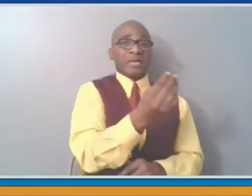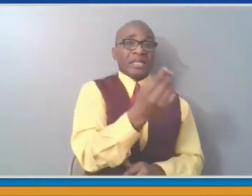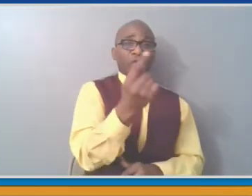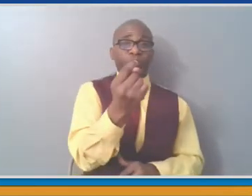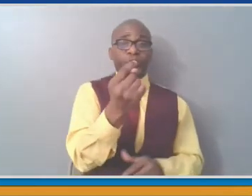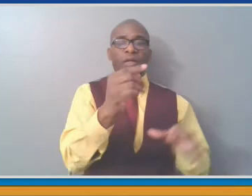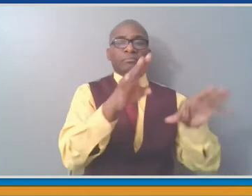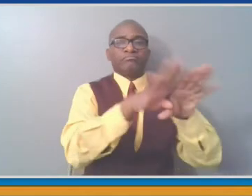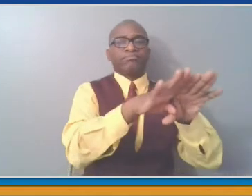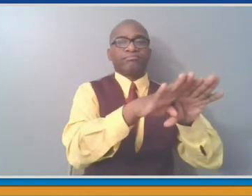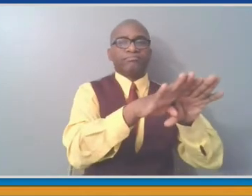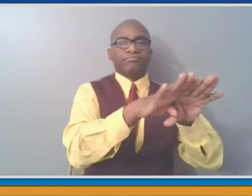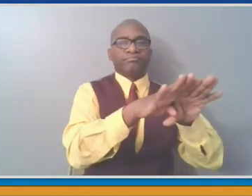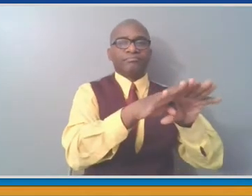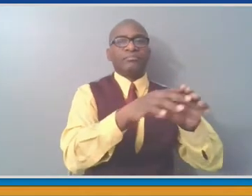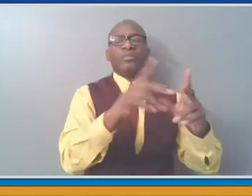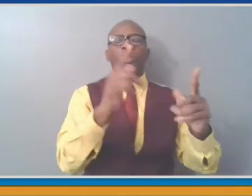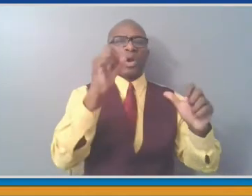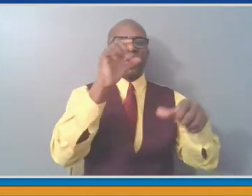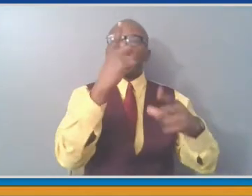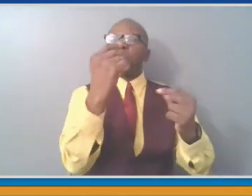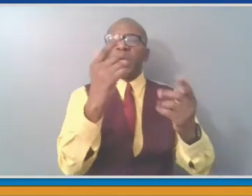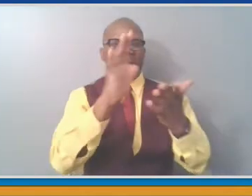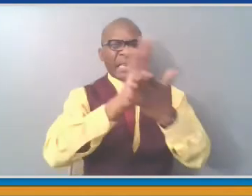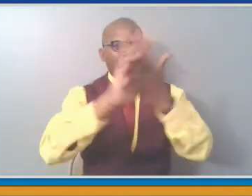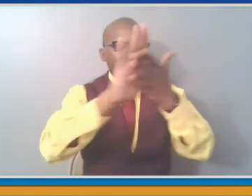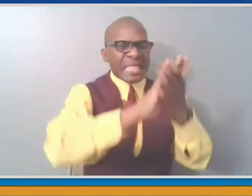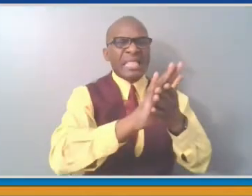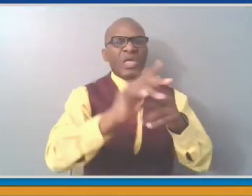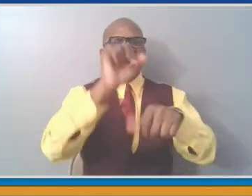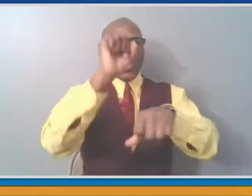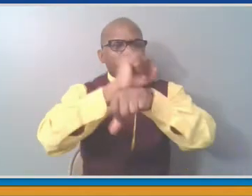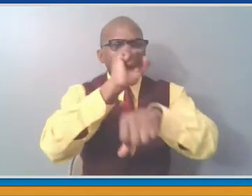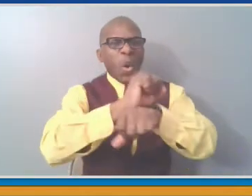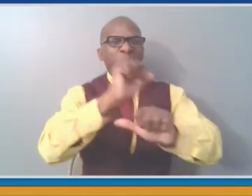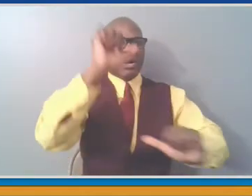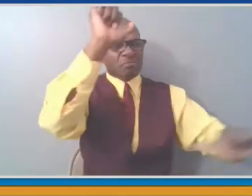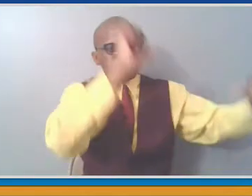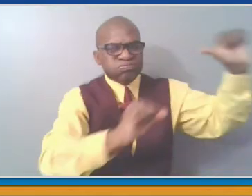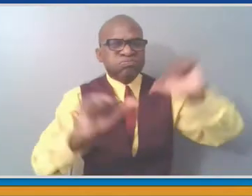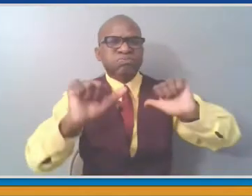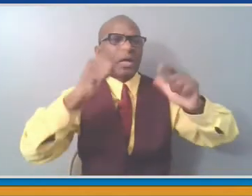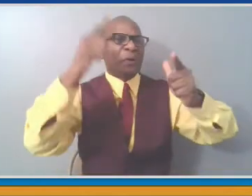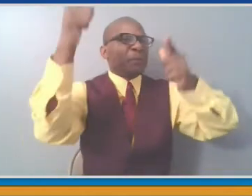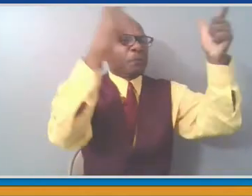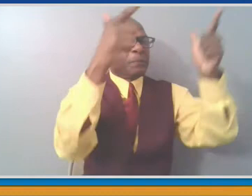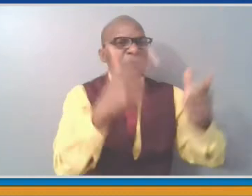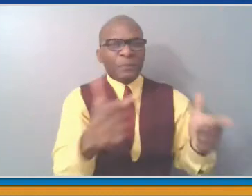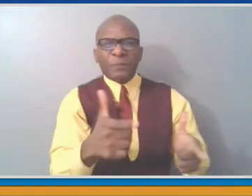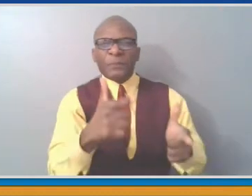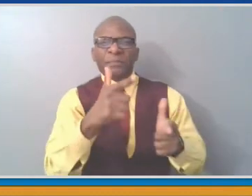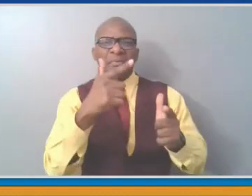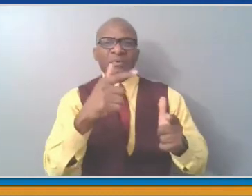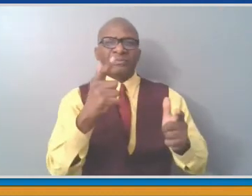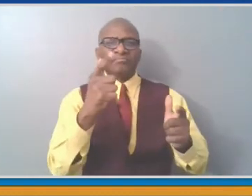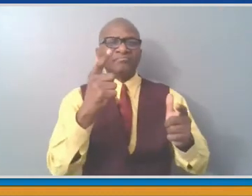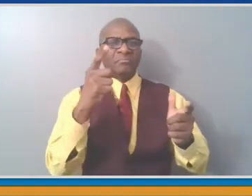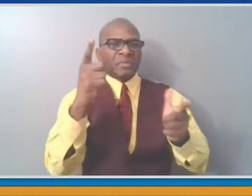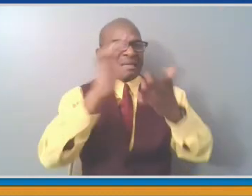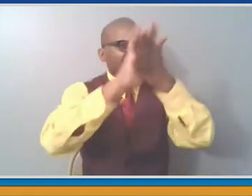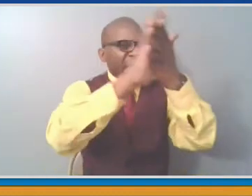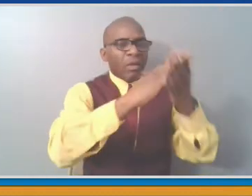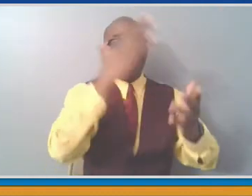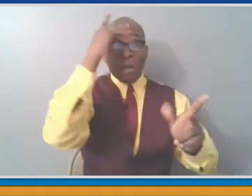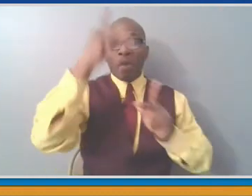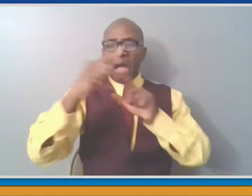sanitize facilities. You can imagine in an amusement park where there are all sorts of rides happening and there's a midway. We're going to have to come up with structures